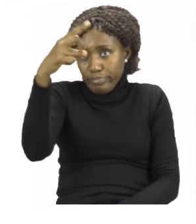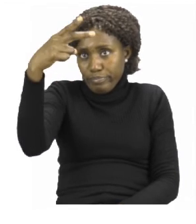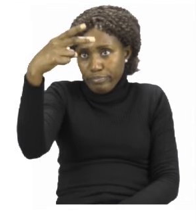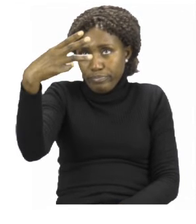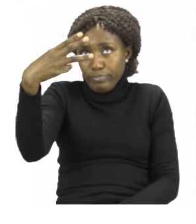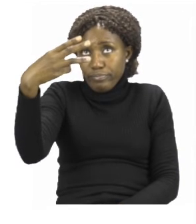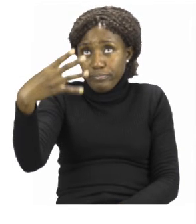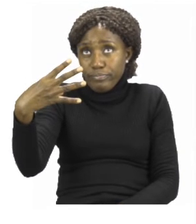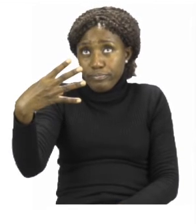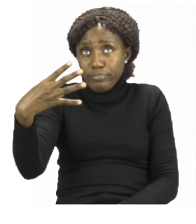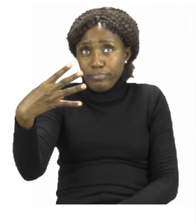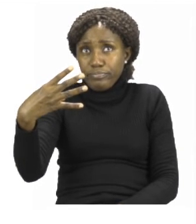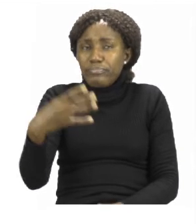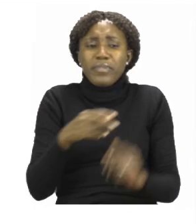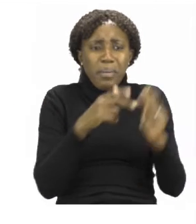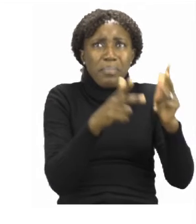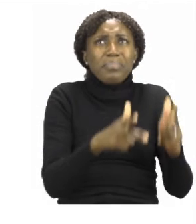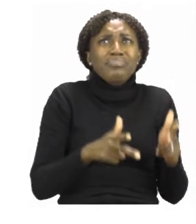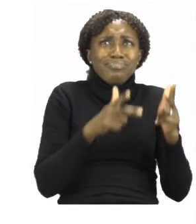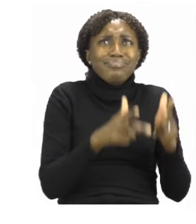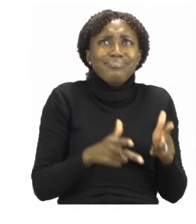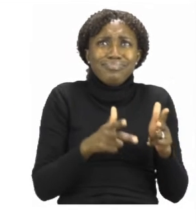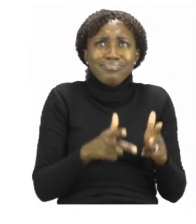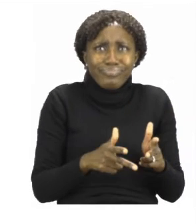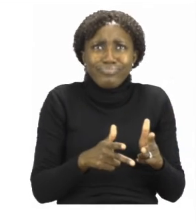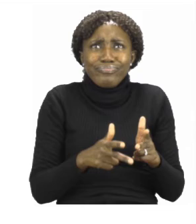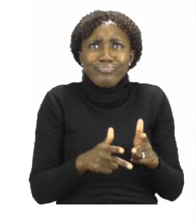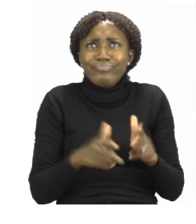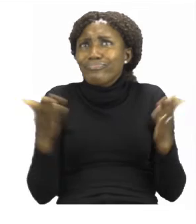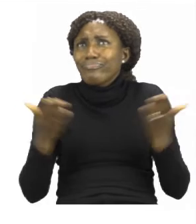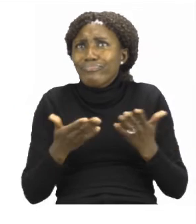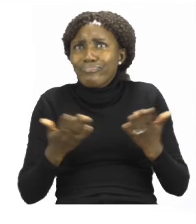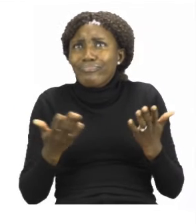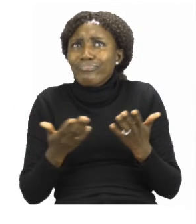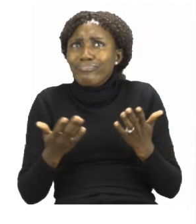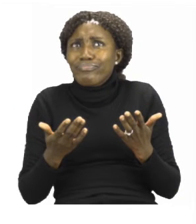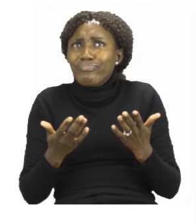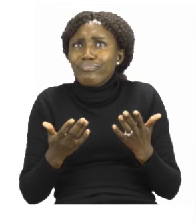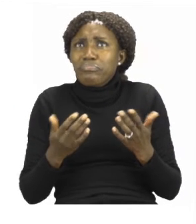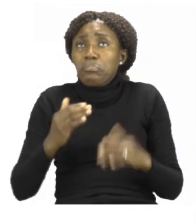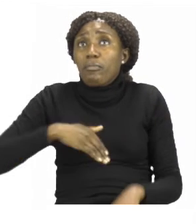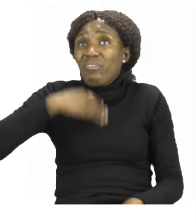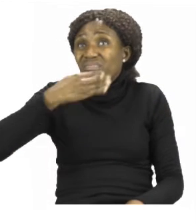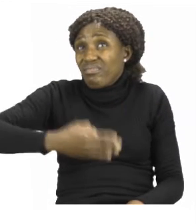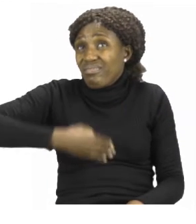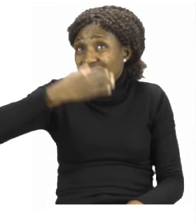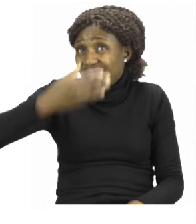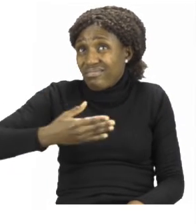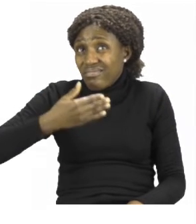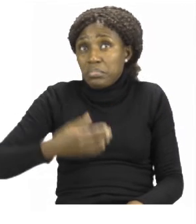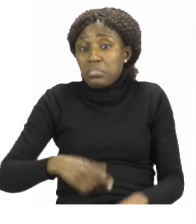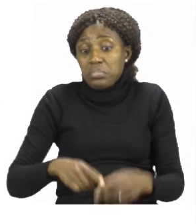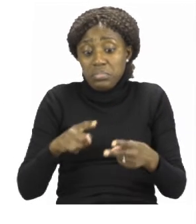Where do you think a train will be used? Will the train be on the ocean,